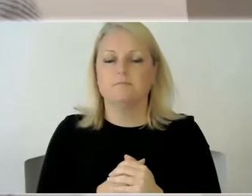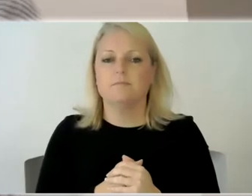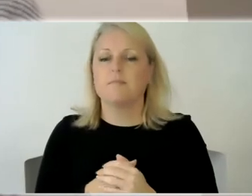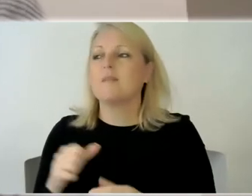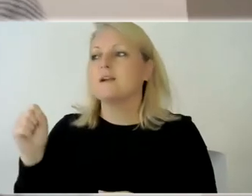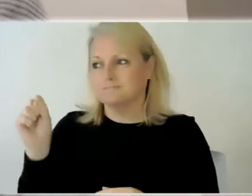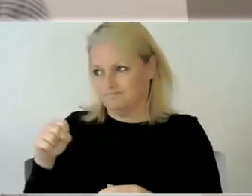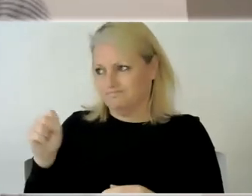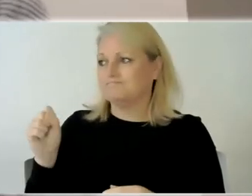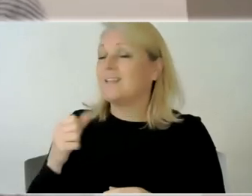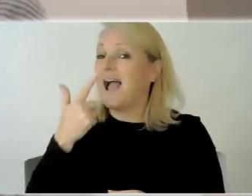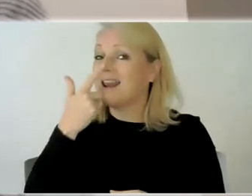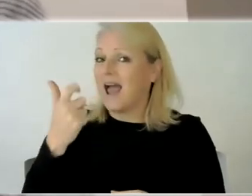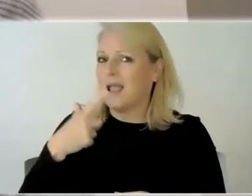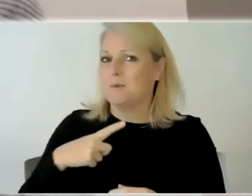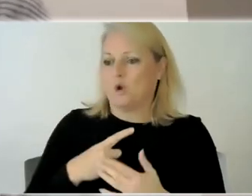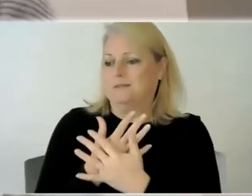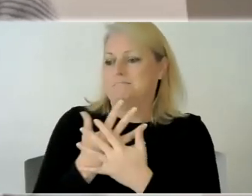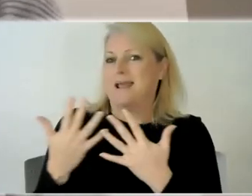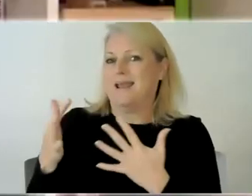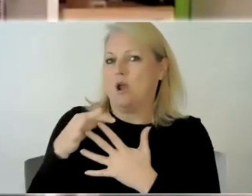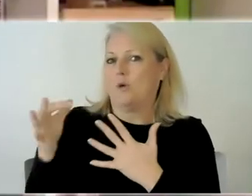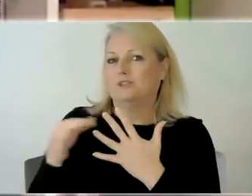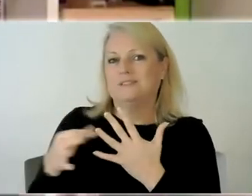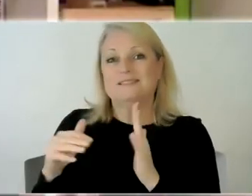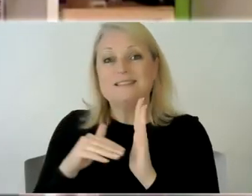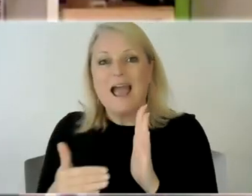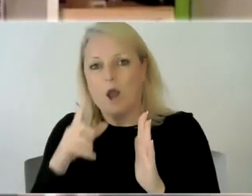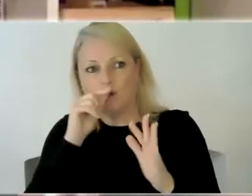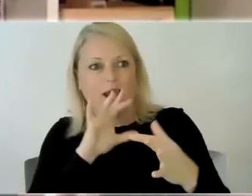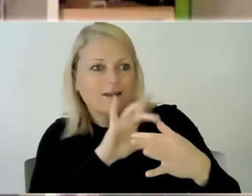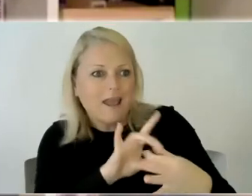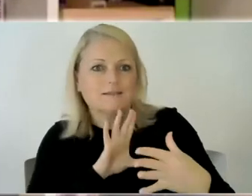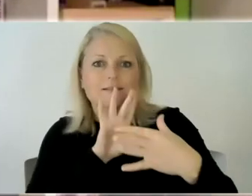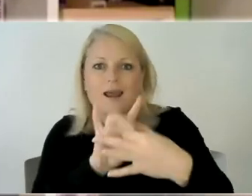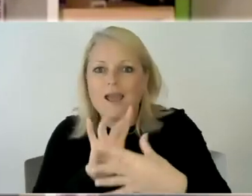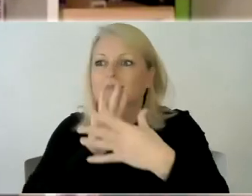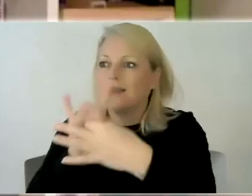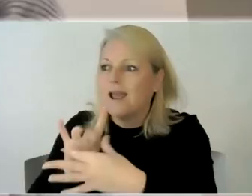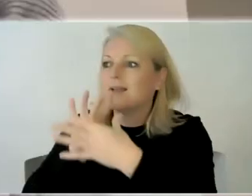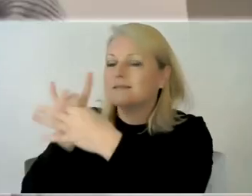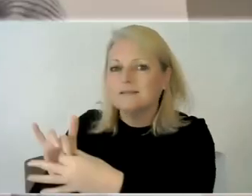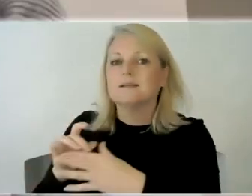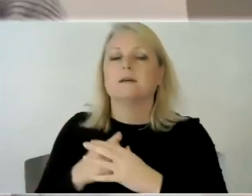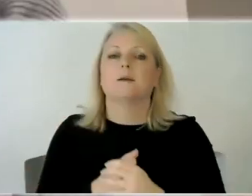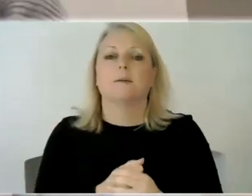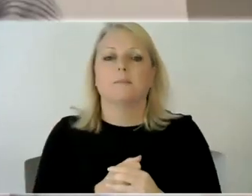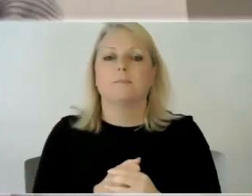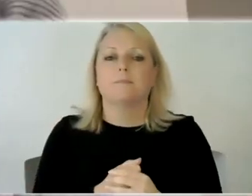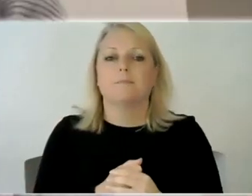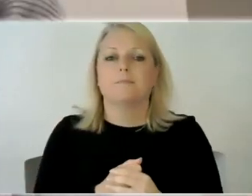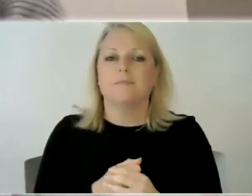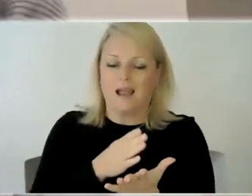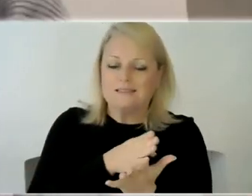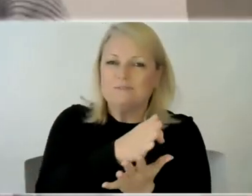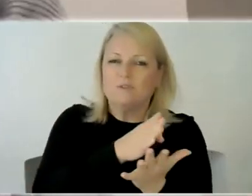lucky because there are so many options now to connect with parents and carers and i think you know it does it's almost on the